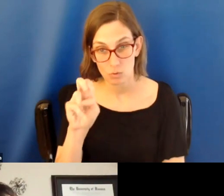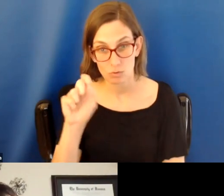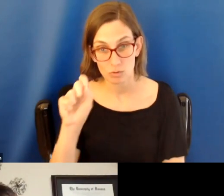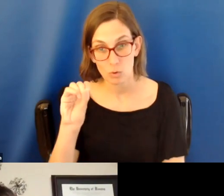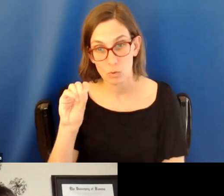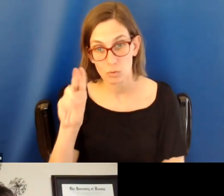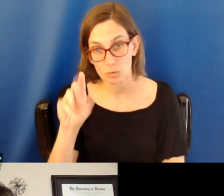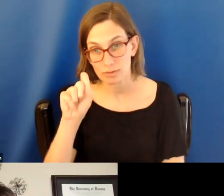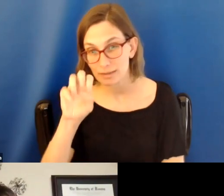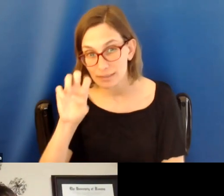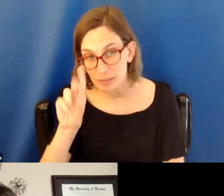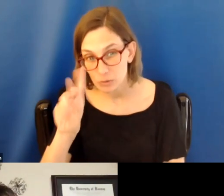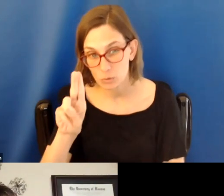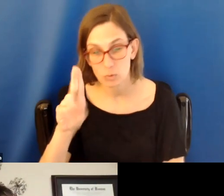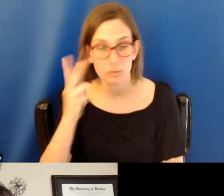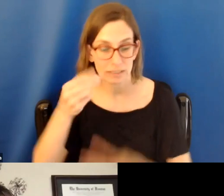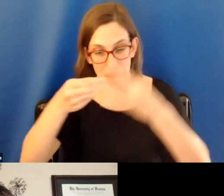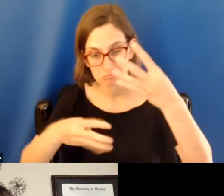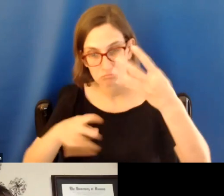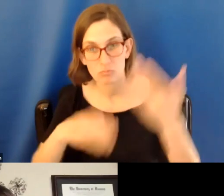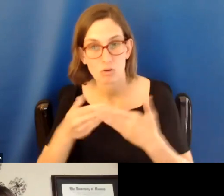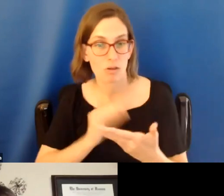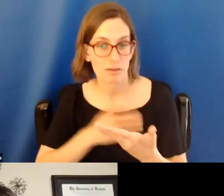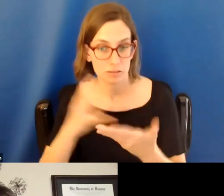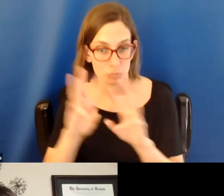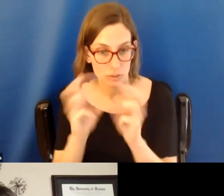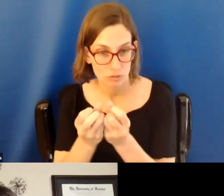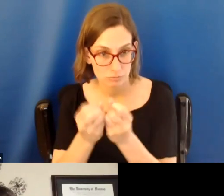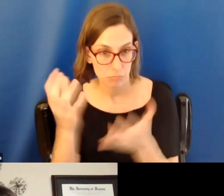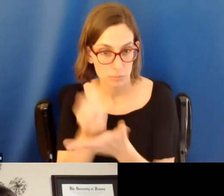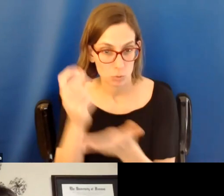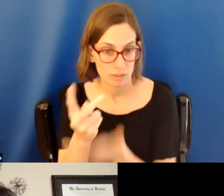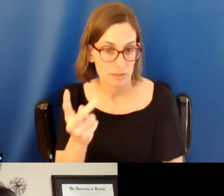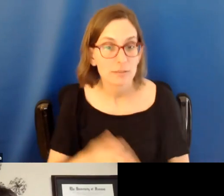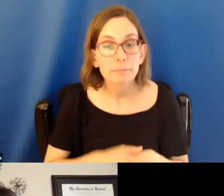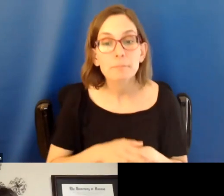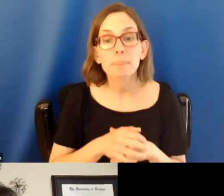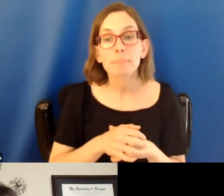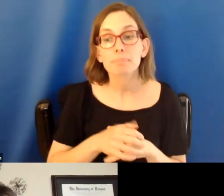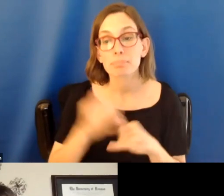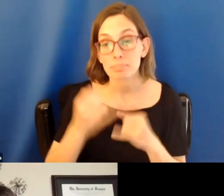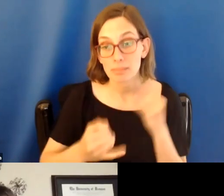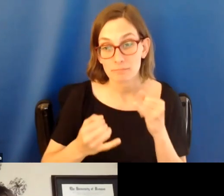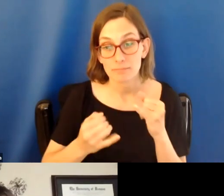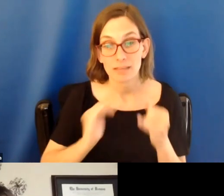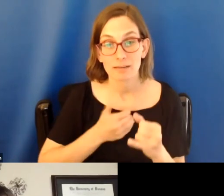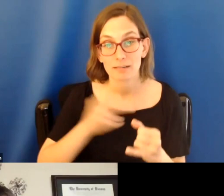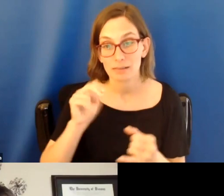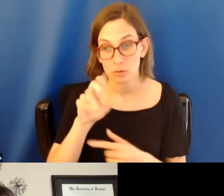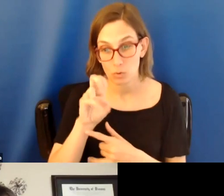.edu for full details on all these opportunities. Lastly, our ENCOR